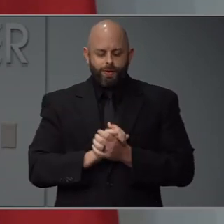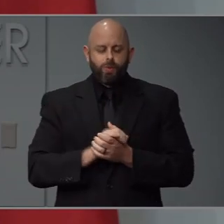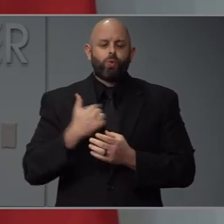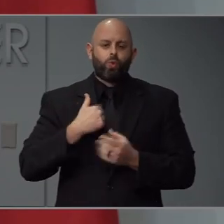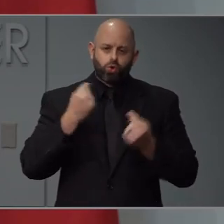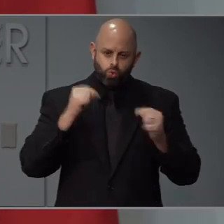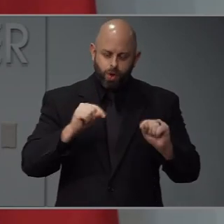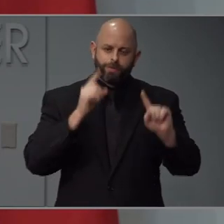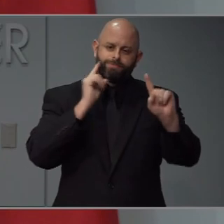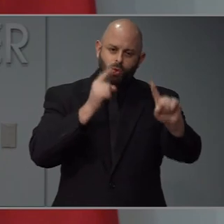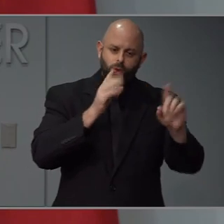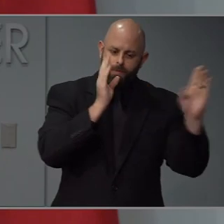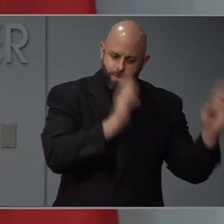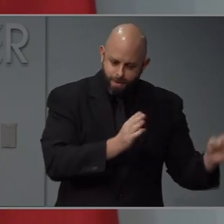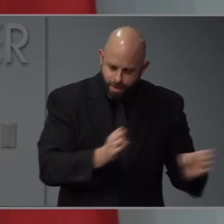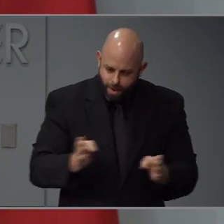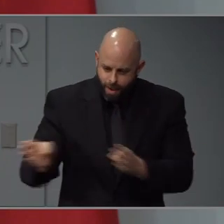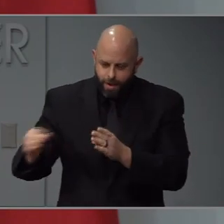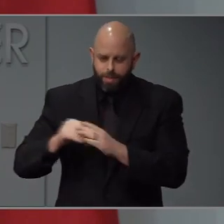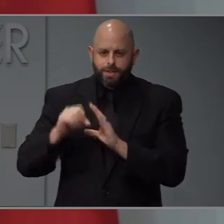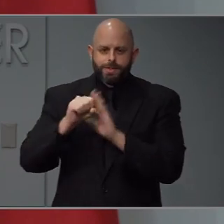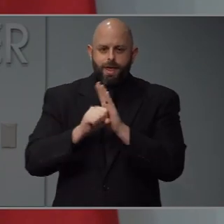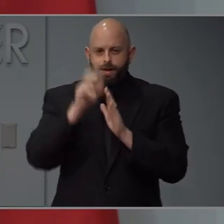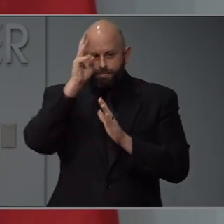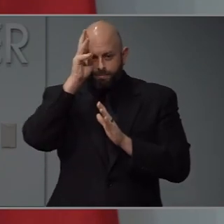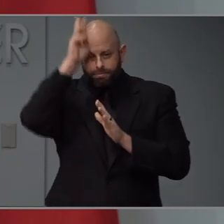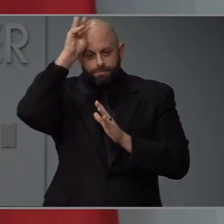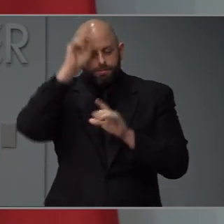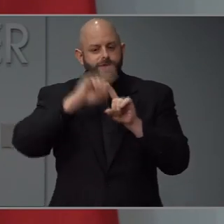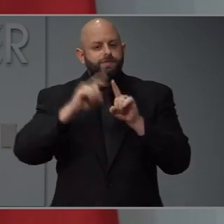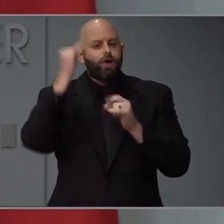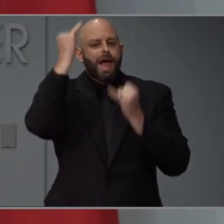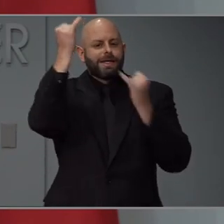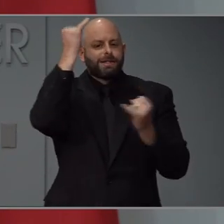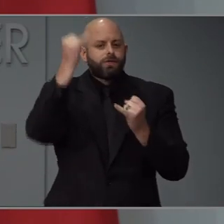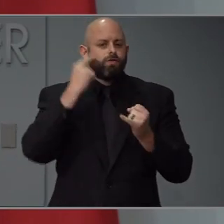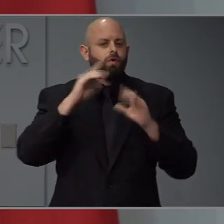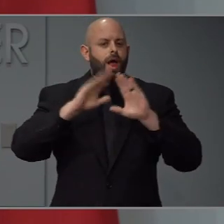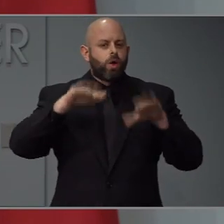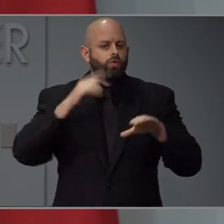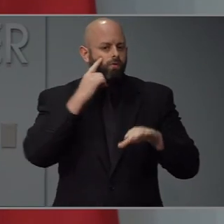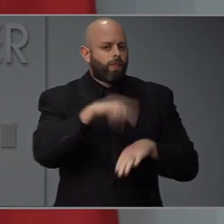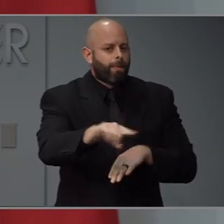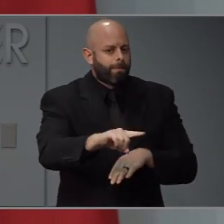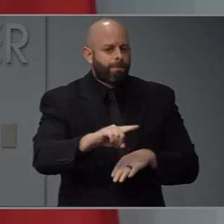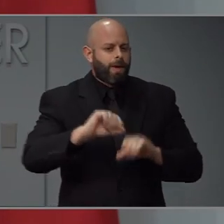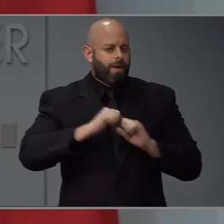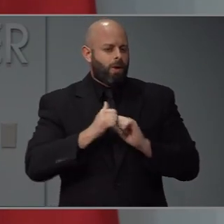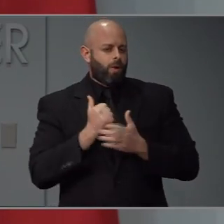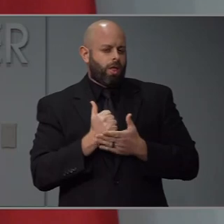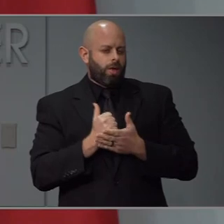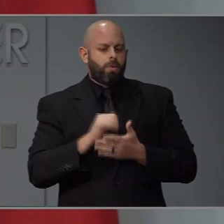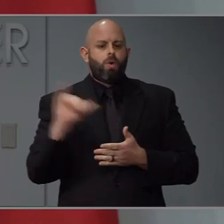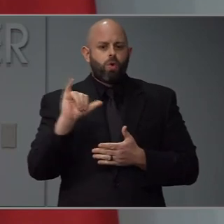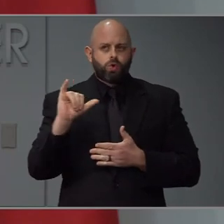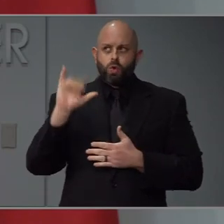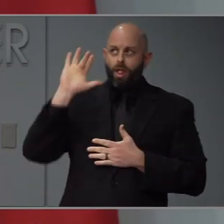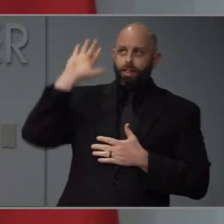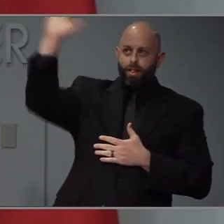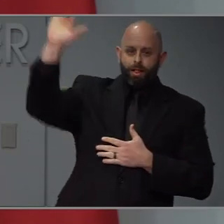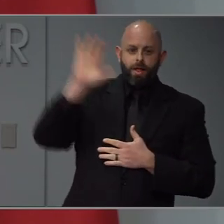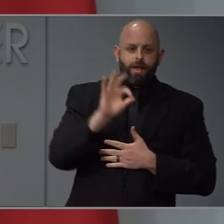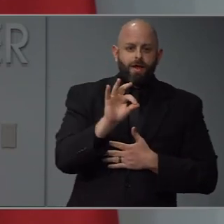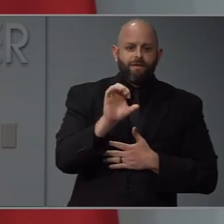working here in the state to come up with various types of housing plans. And then working with FEMA and other federal